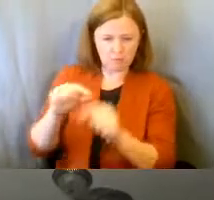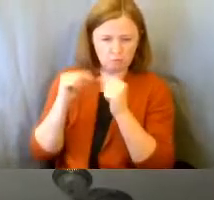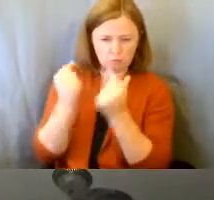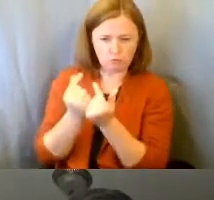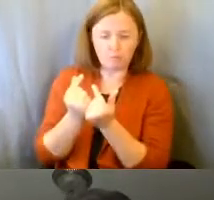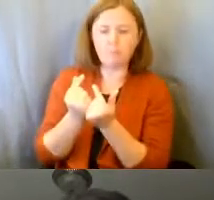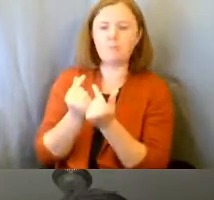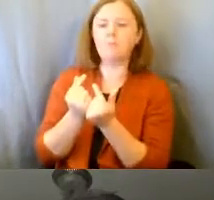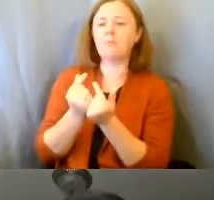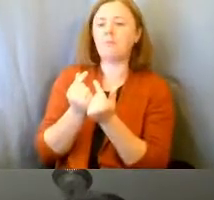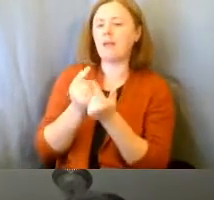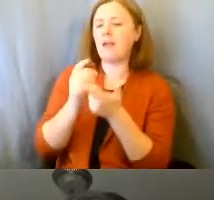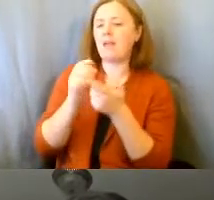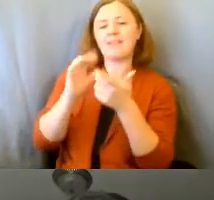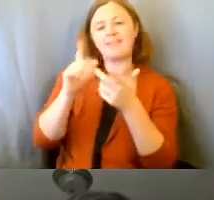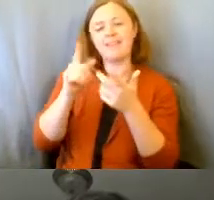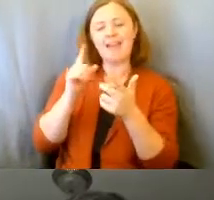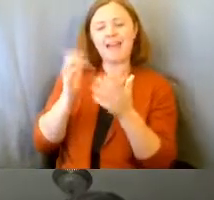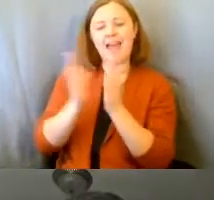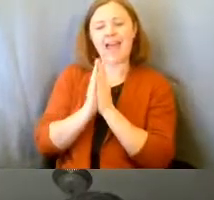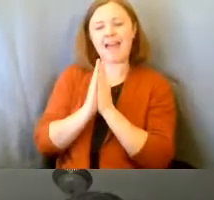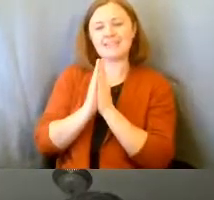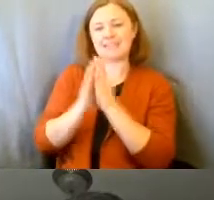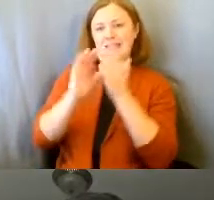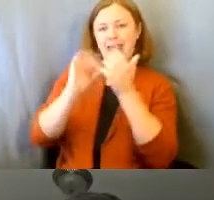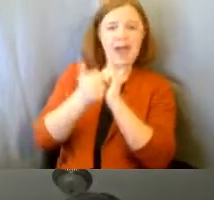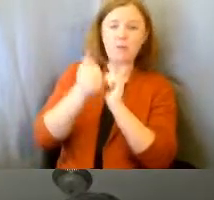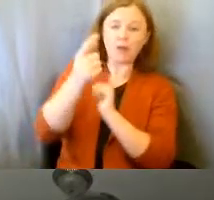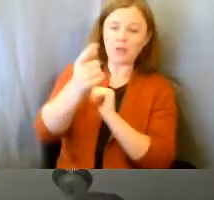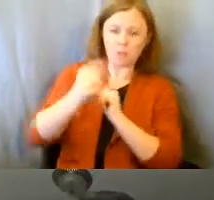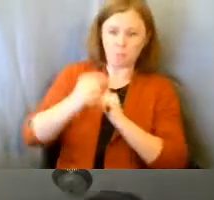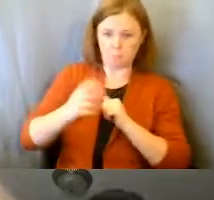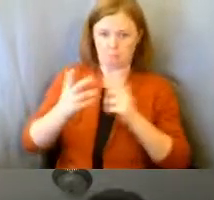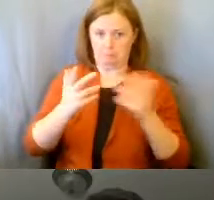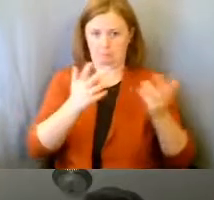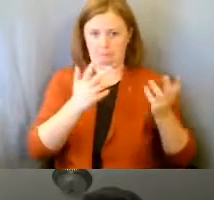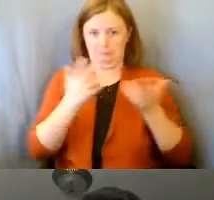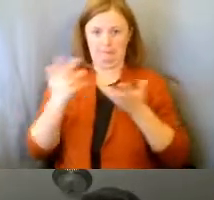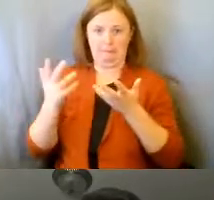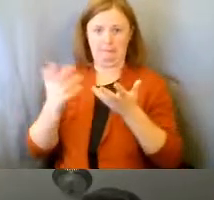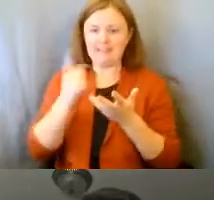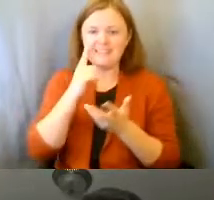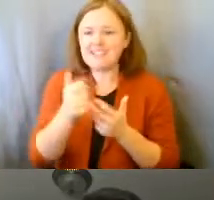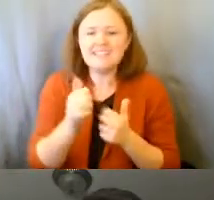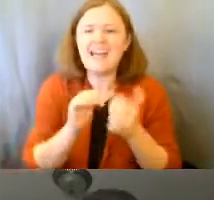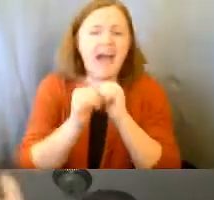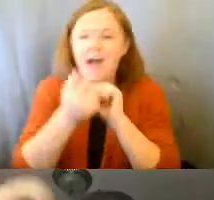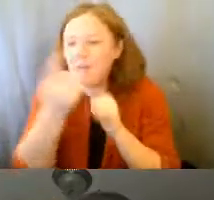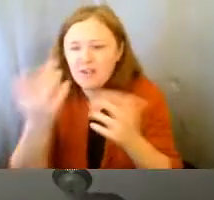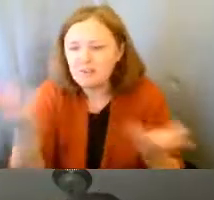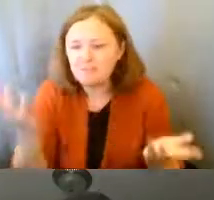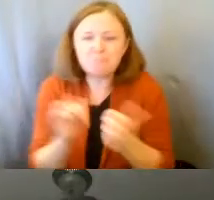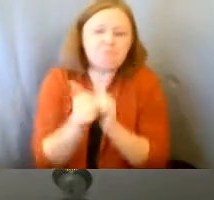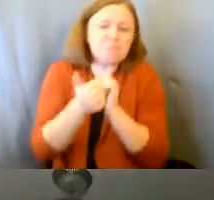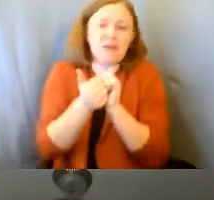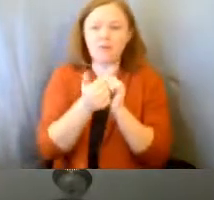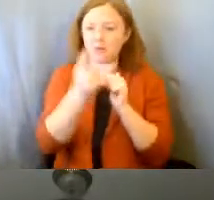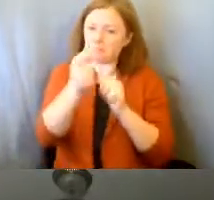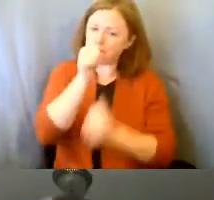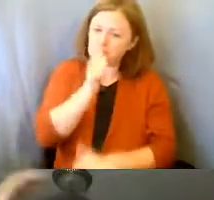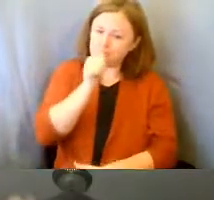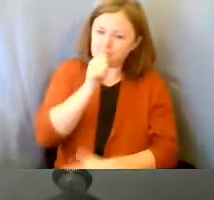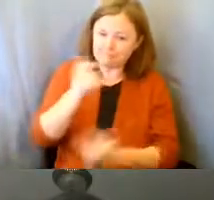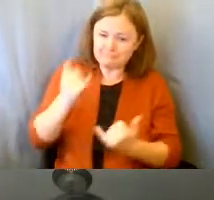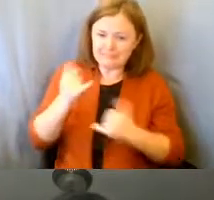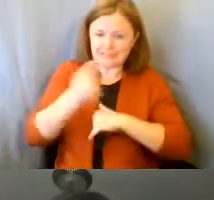someone asked, how are you? And so, I don't know if that, but let's build on that. How are you holding up these